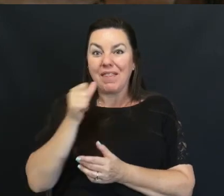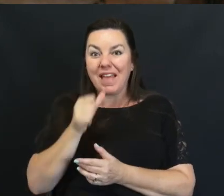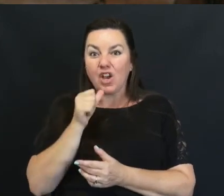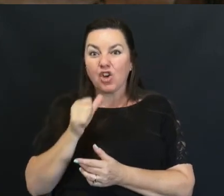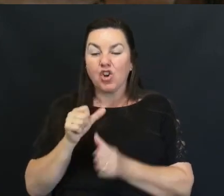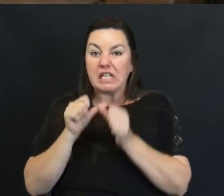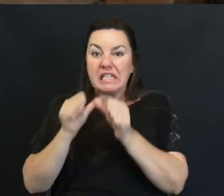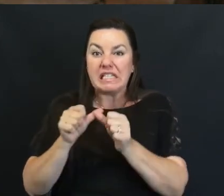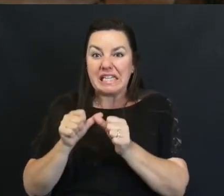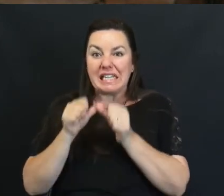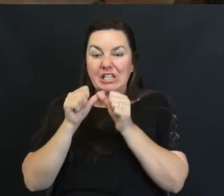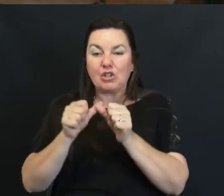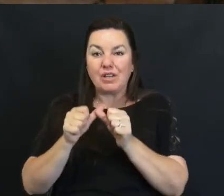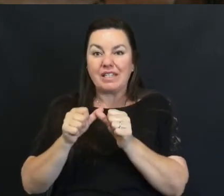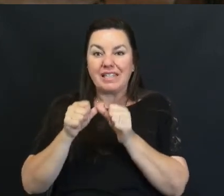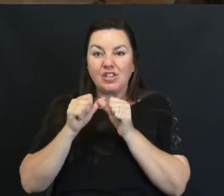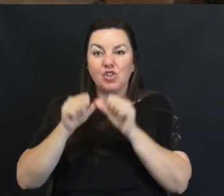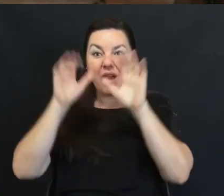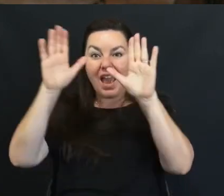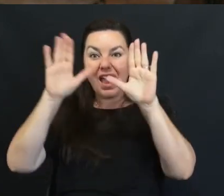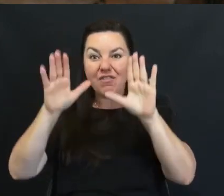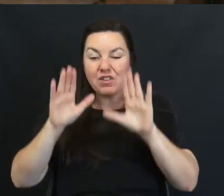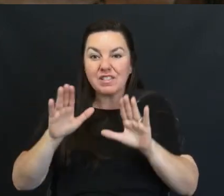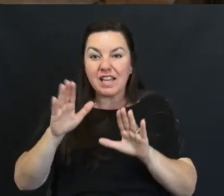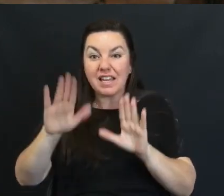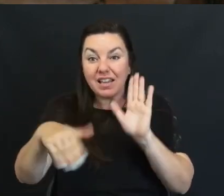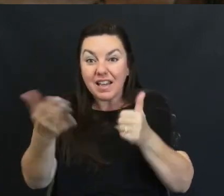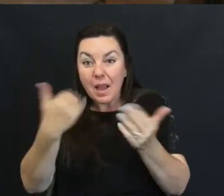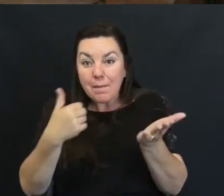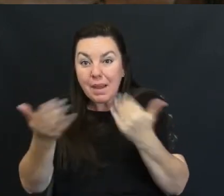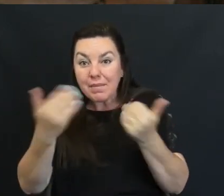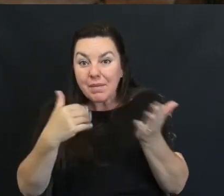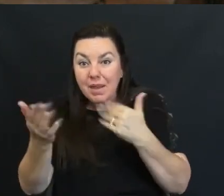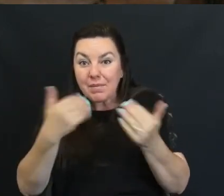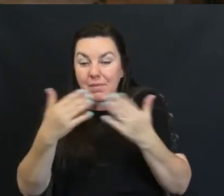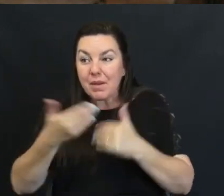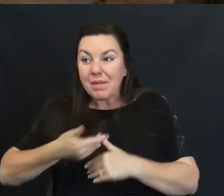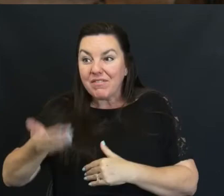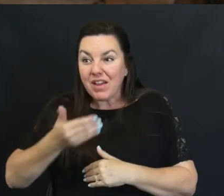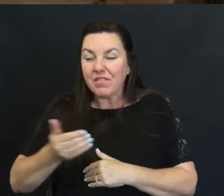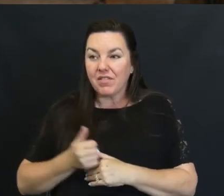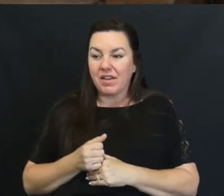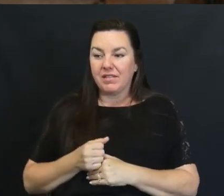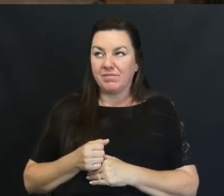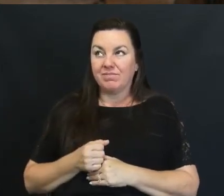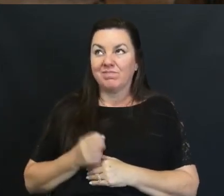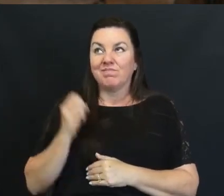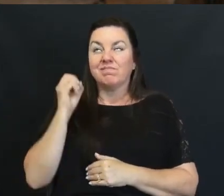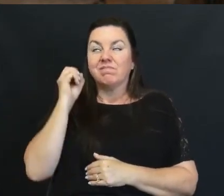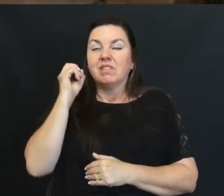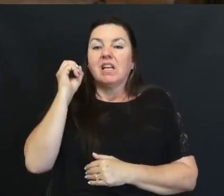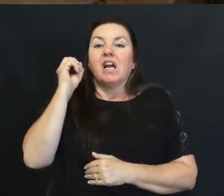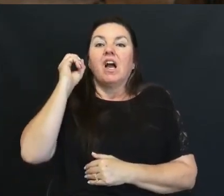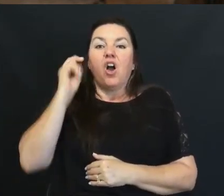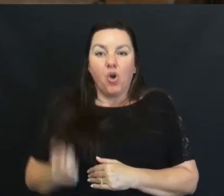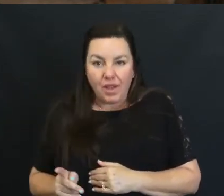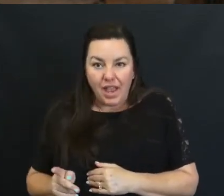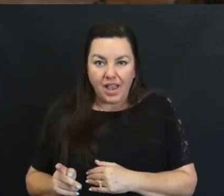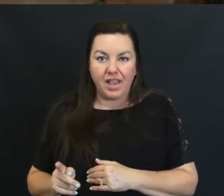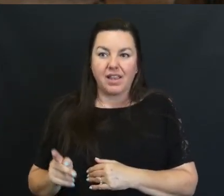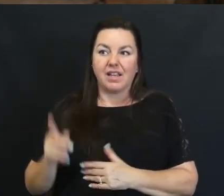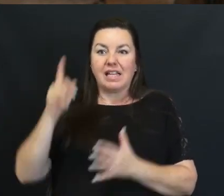Invited Me Every Sunday That Summer And By The Last Week Before It Started I Caved And Decided To Sign Up